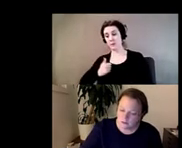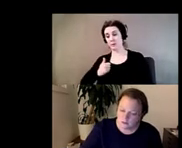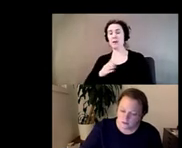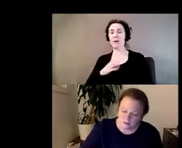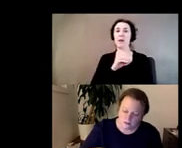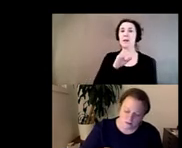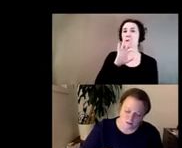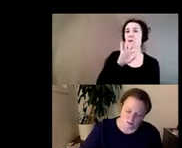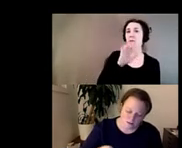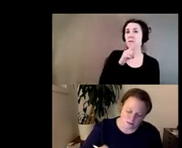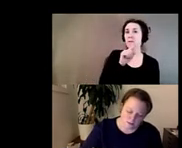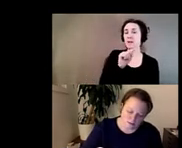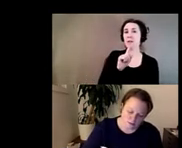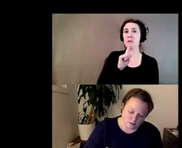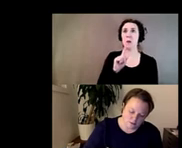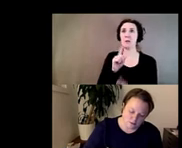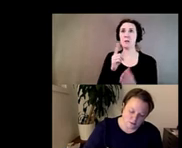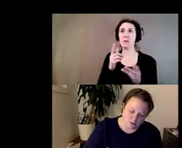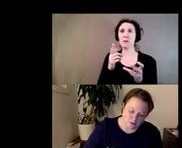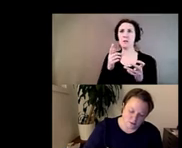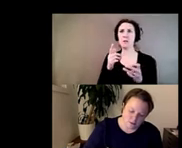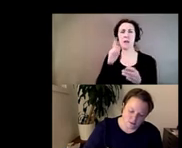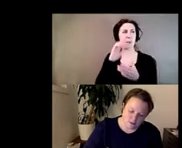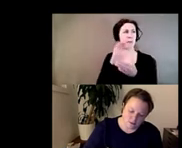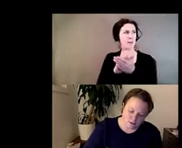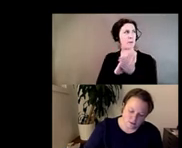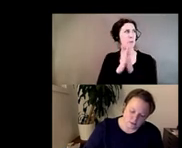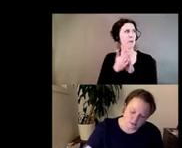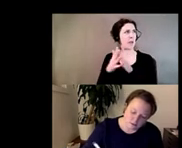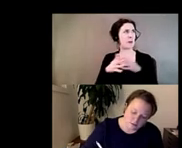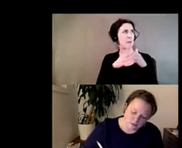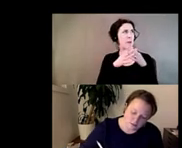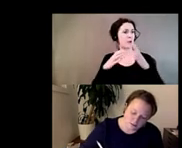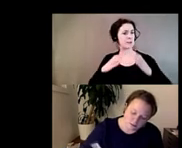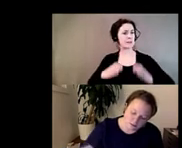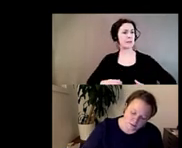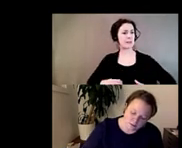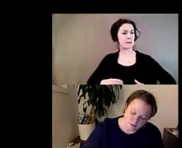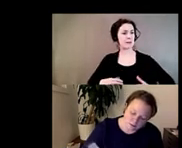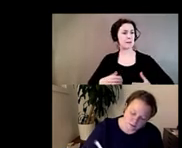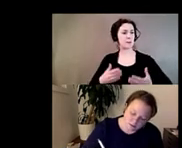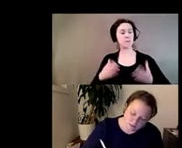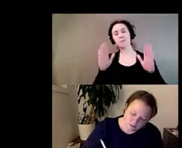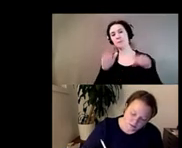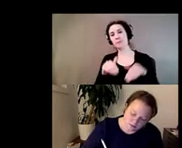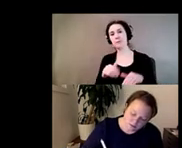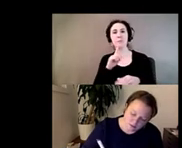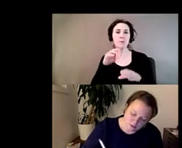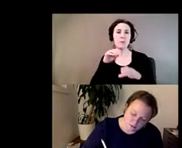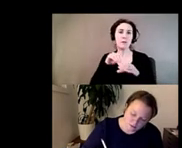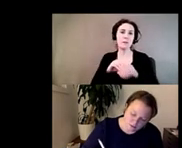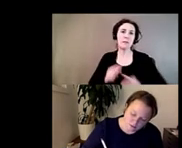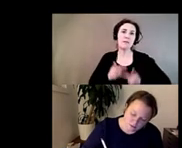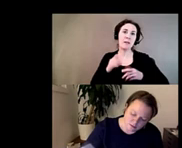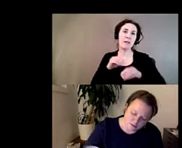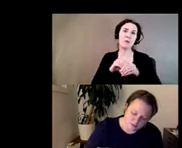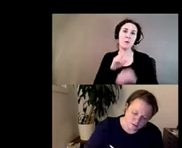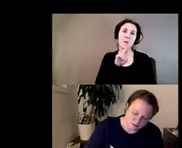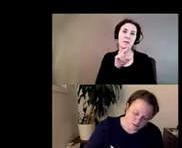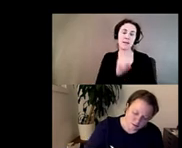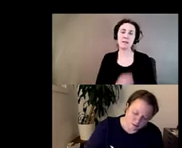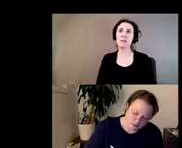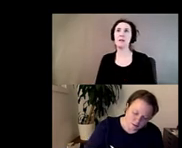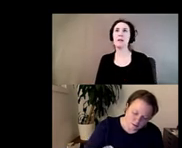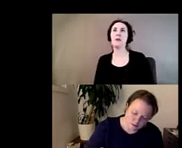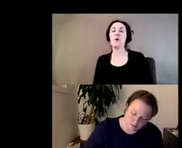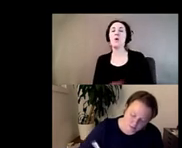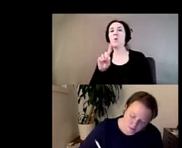um and i believe he actually became an american citizen he was certainly um in the united states and one of the